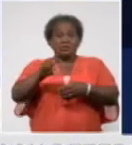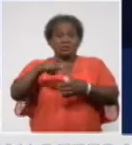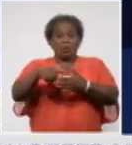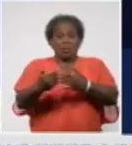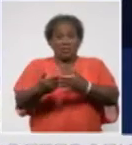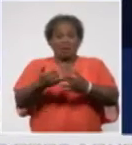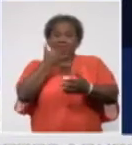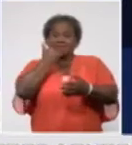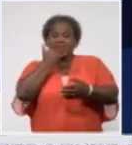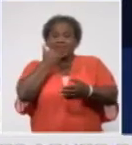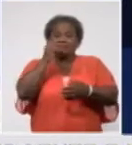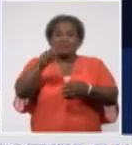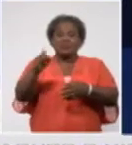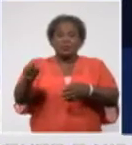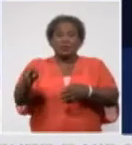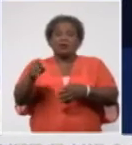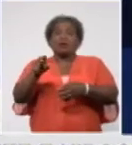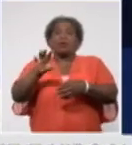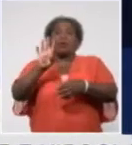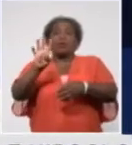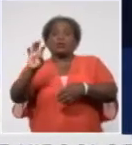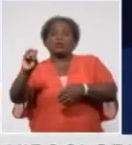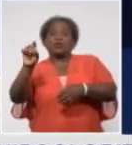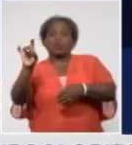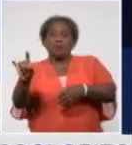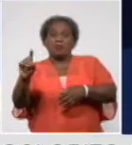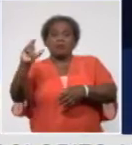forth from all of the country's provinces.